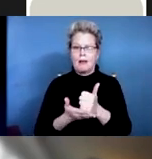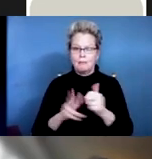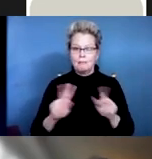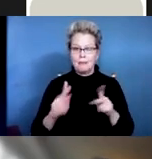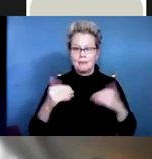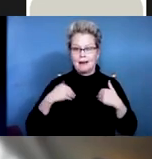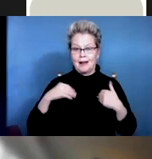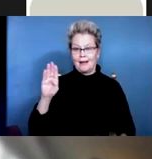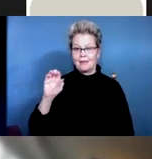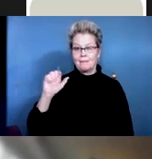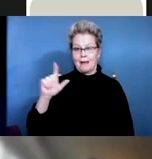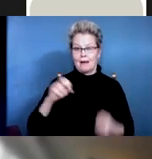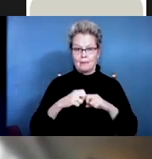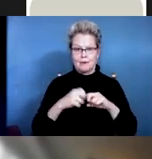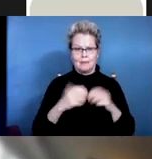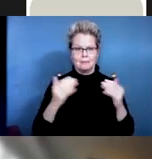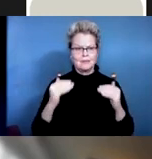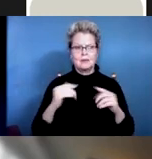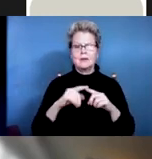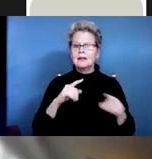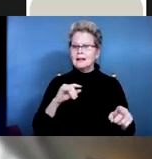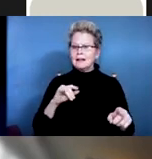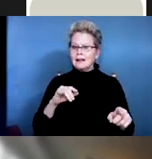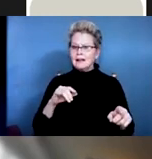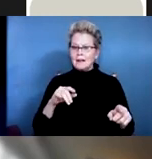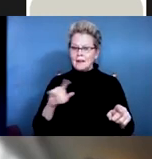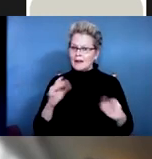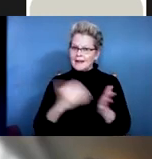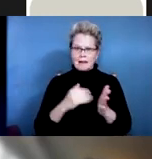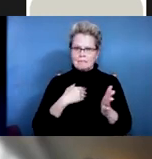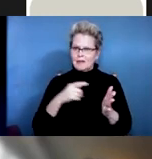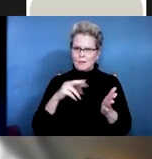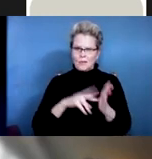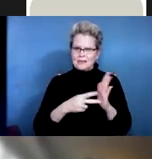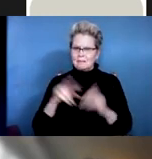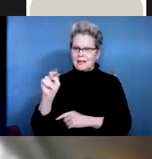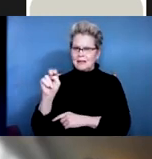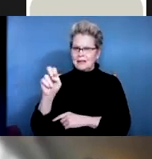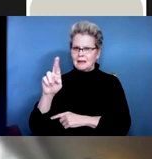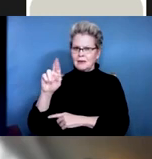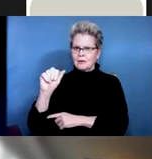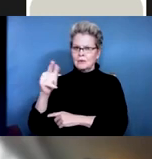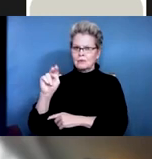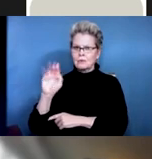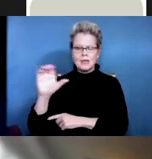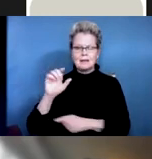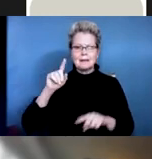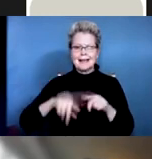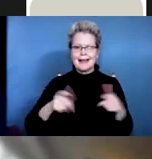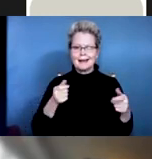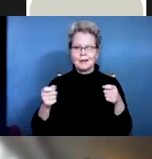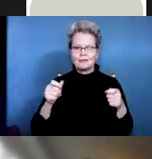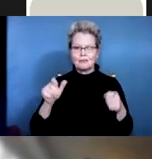Neurogenic bladder, I mentioned, this is the inability now to control that bladder. It is the most common complication and urinary tract